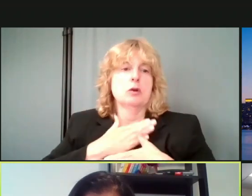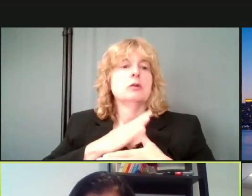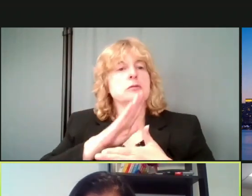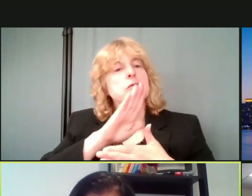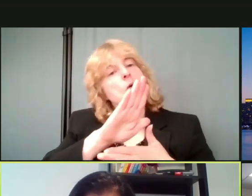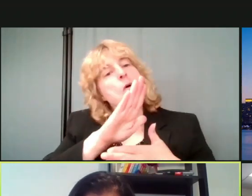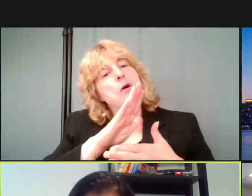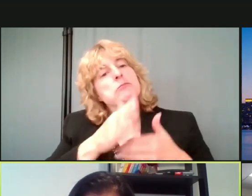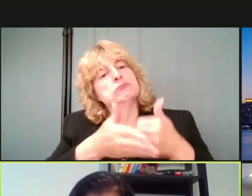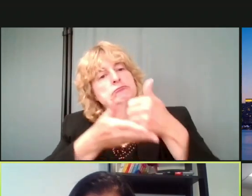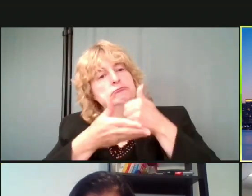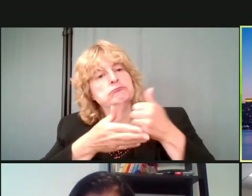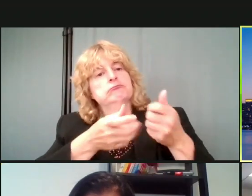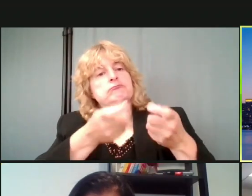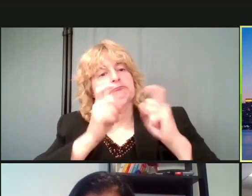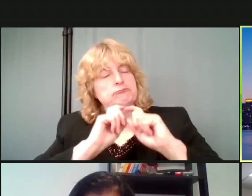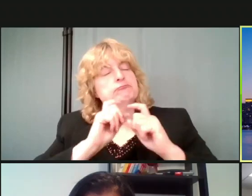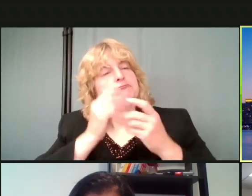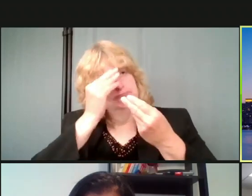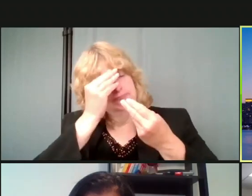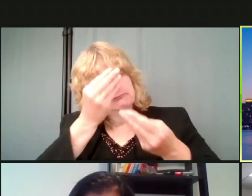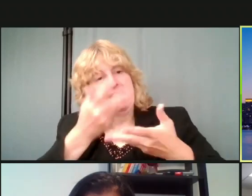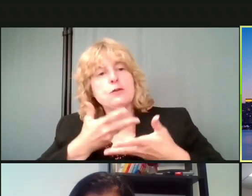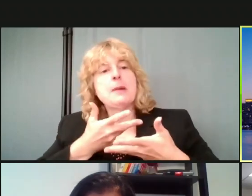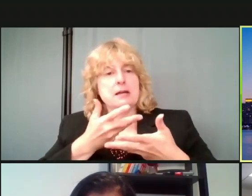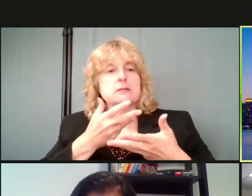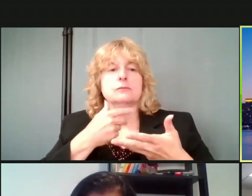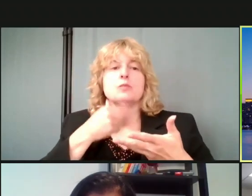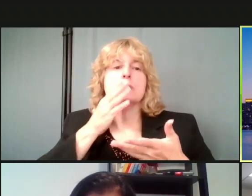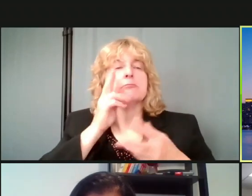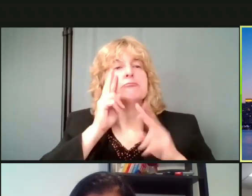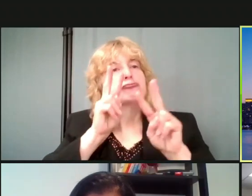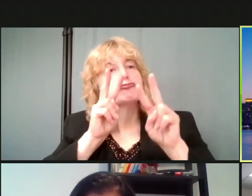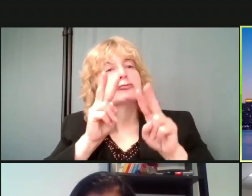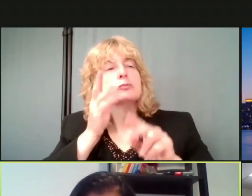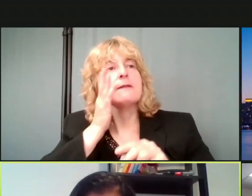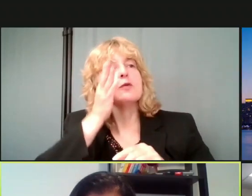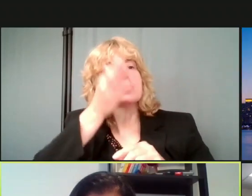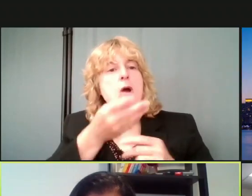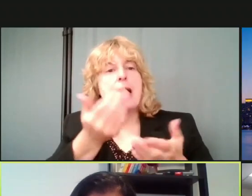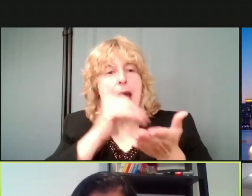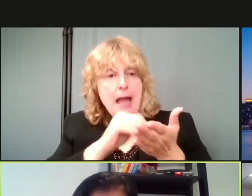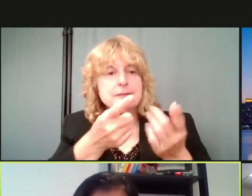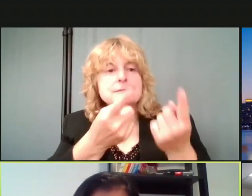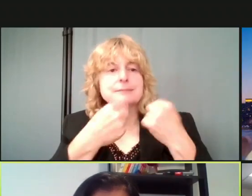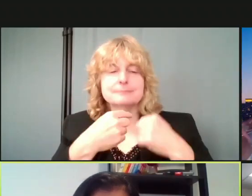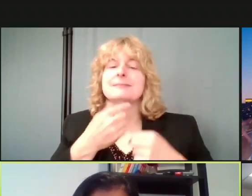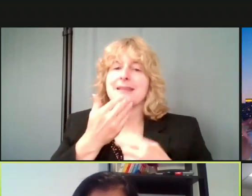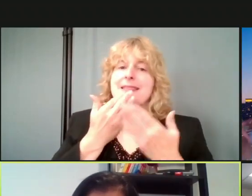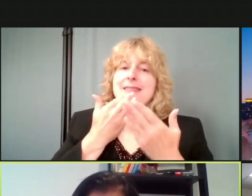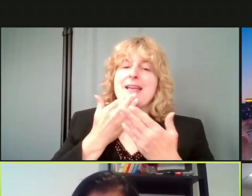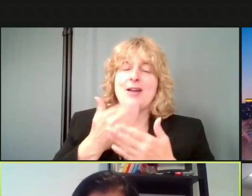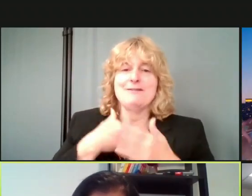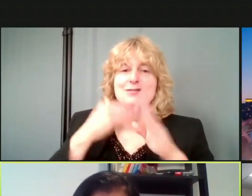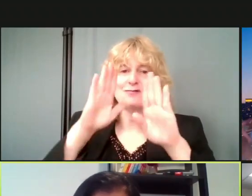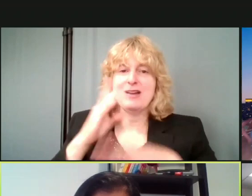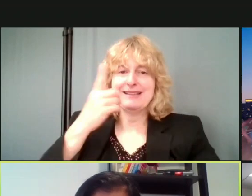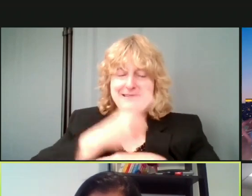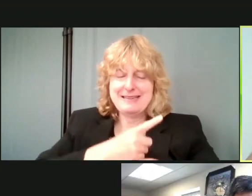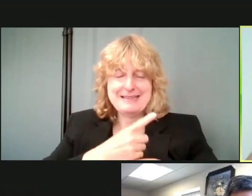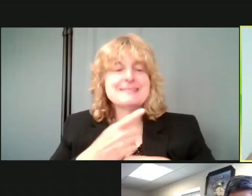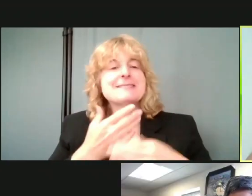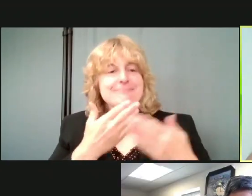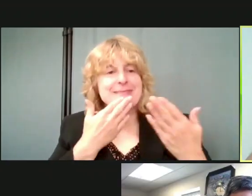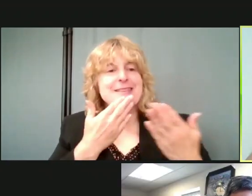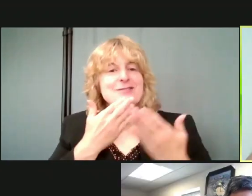show. Thanks so much. Thank you so much. You guys have a great day. Thank you. Um, now we're going to move into,